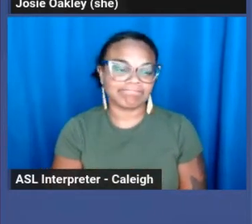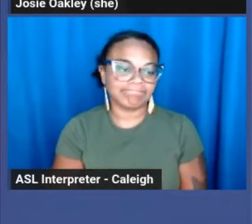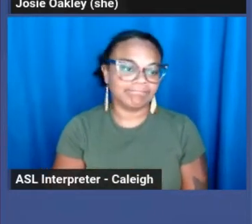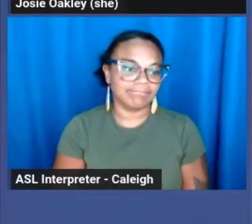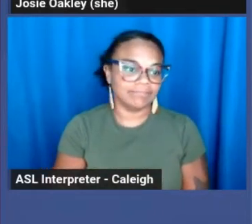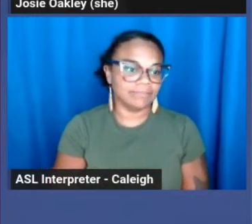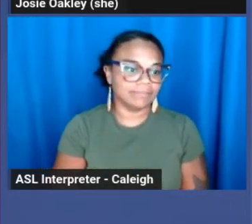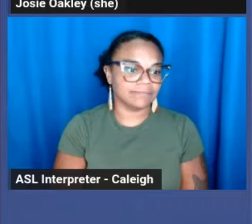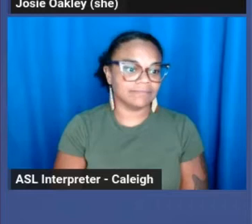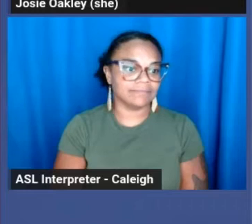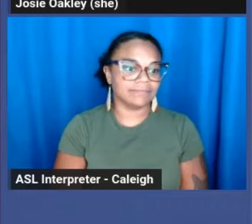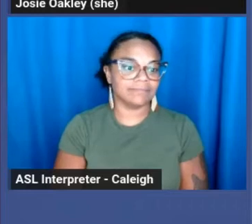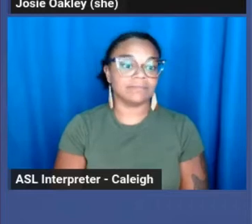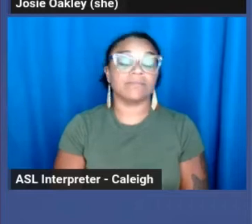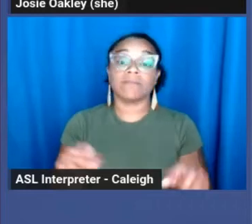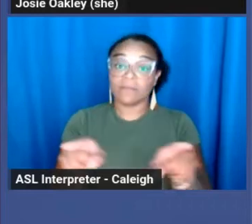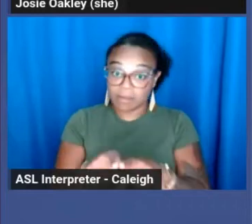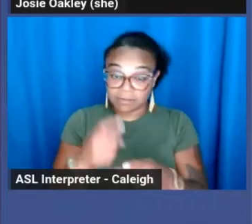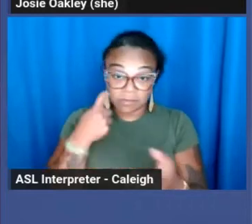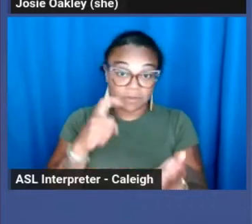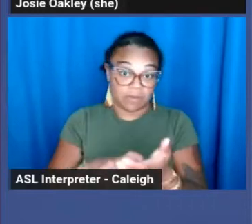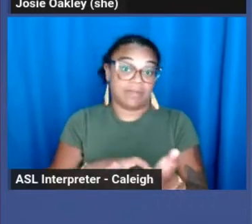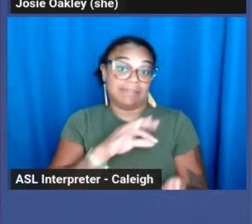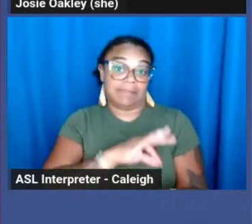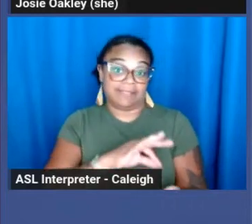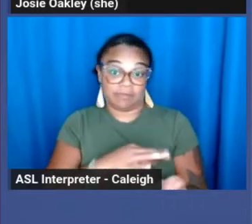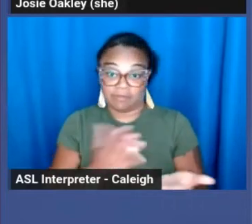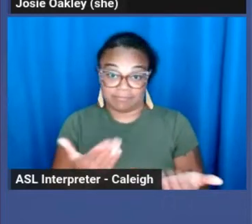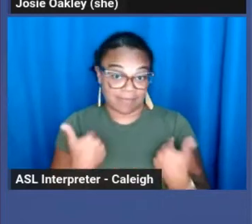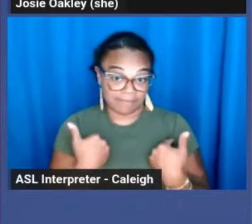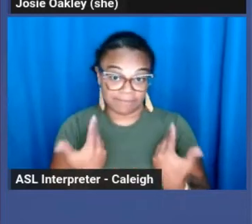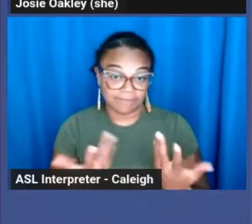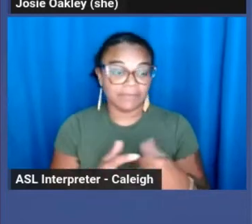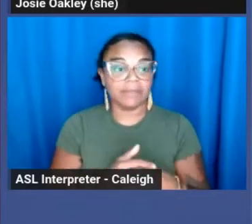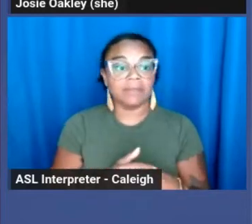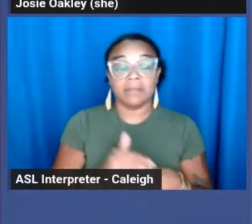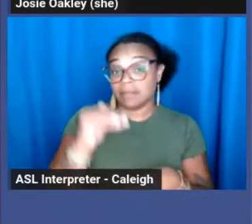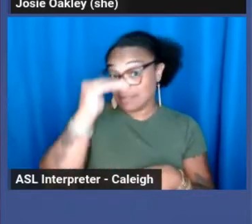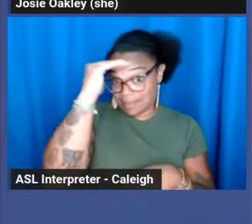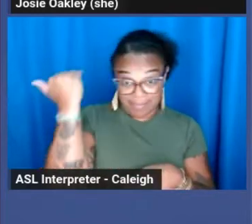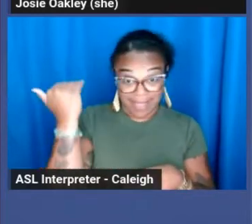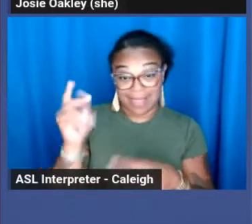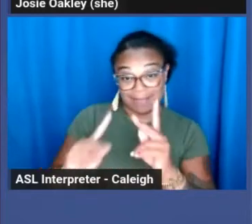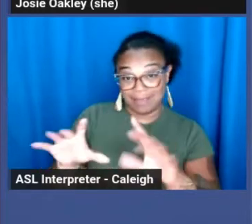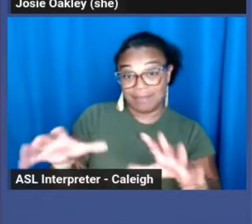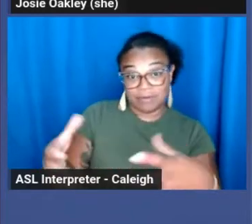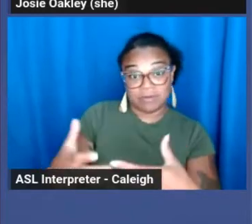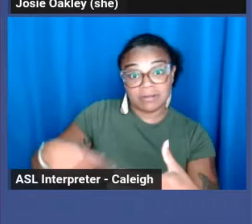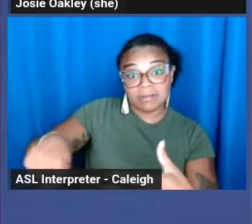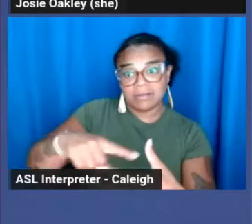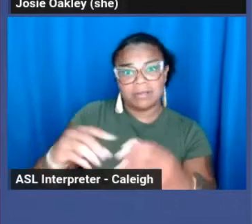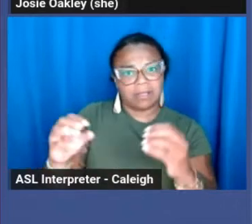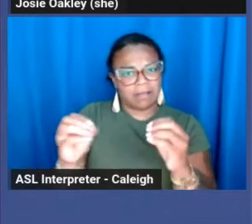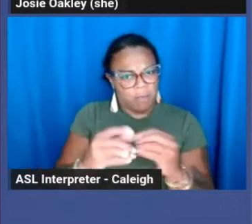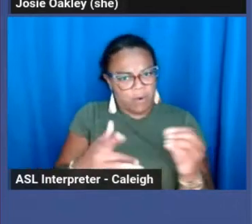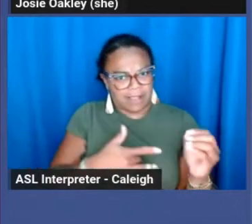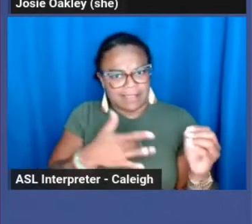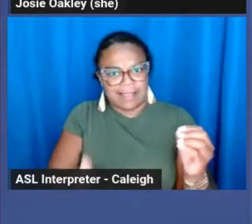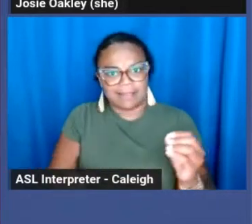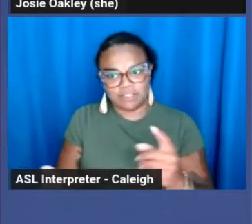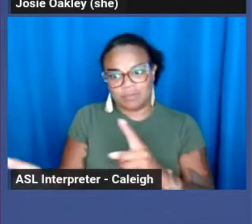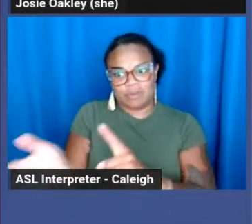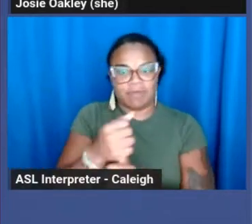Another thing we found in Pittsburgh is that Black Pittsburghers were much more likely to be arrested for